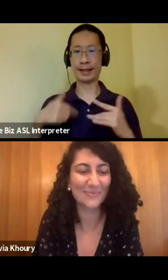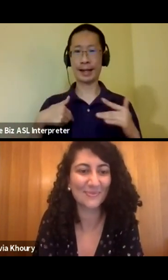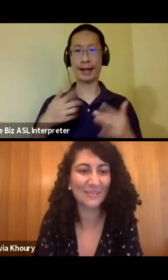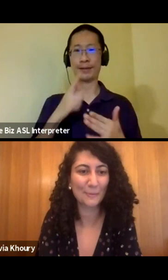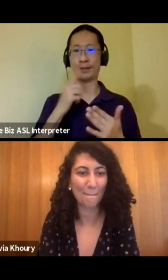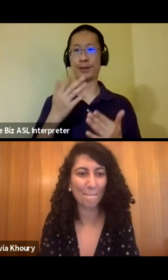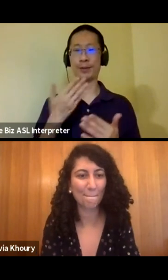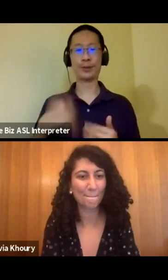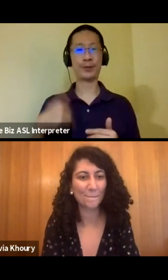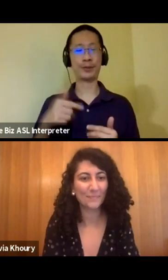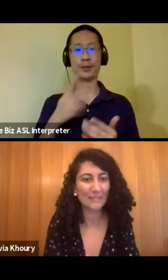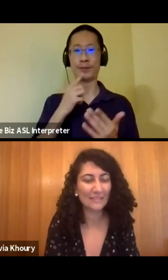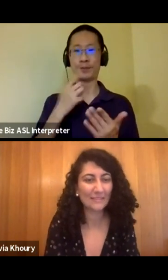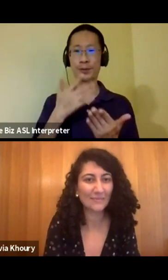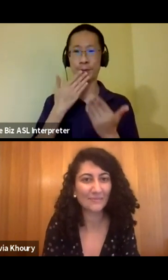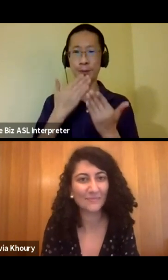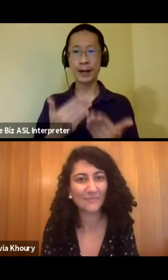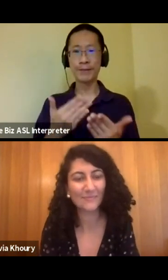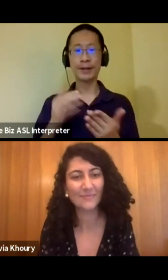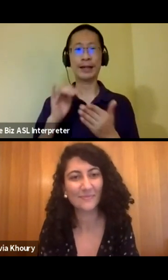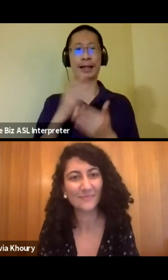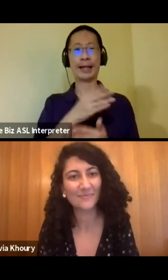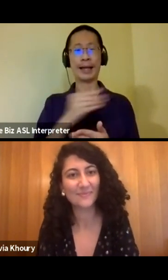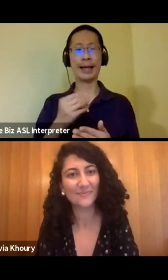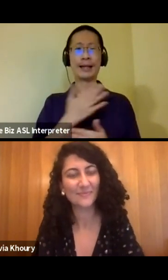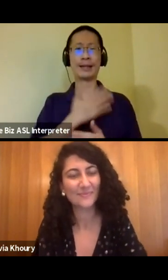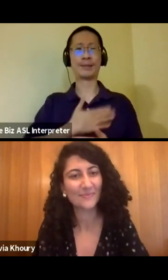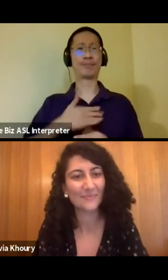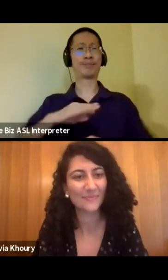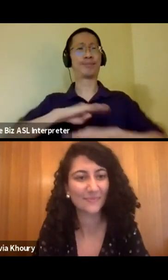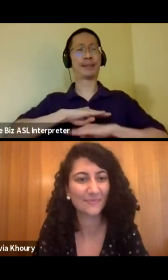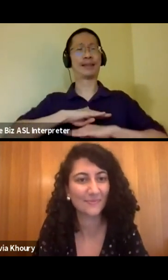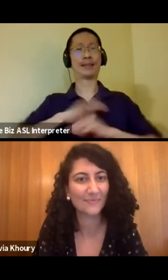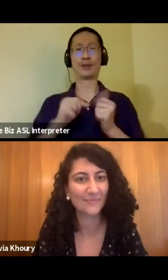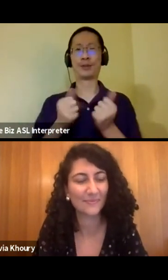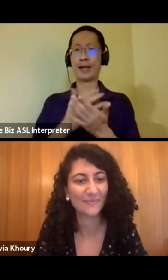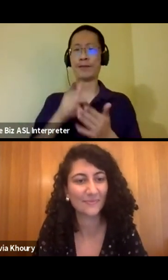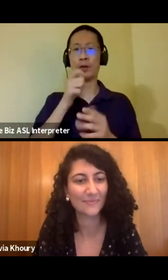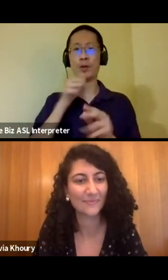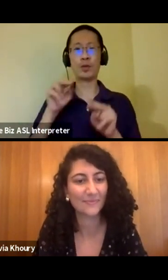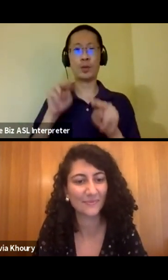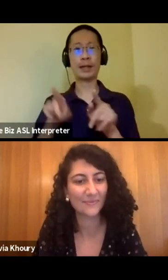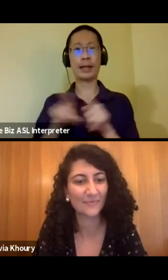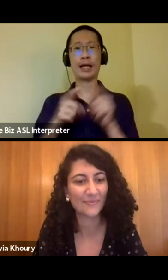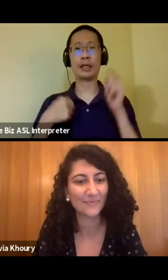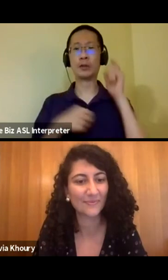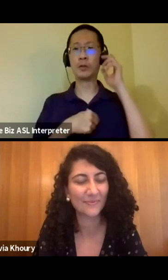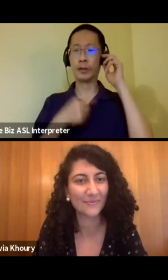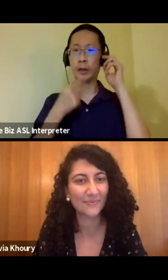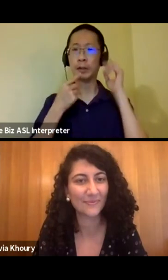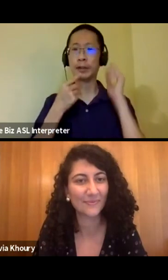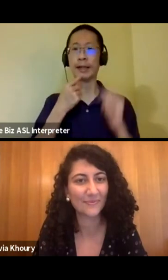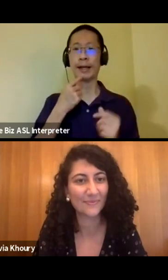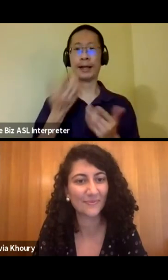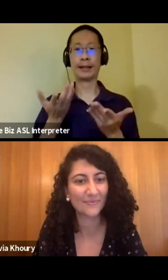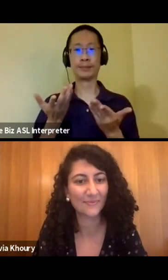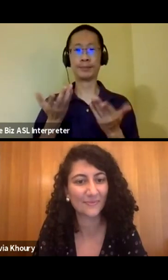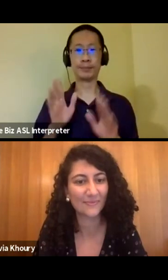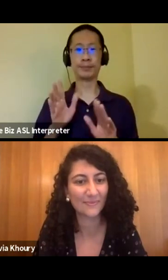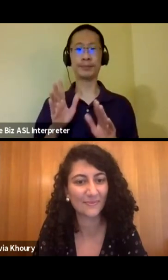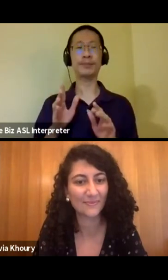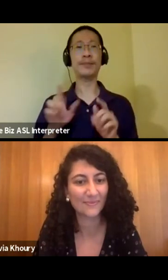so, so, so grateful, um, and pleased to everyone who's watching, as we've said, you know, uh, as